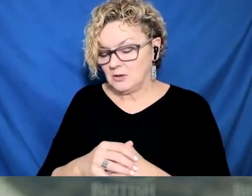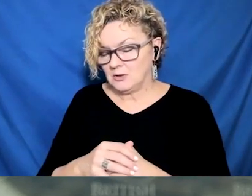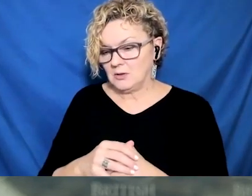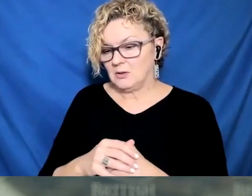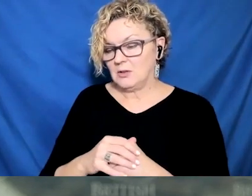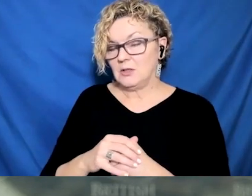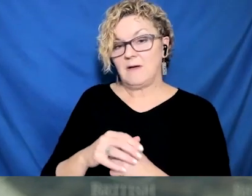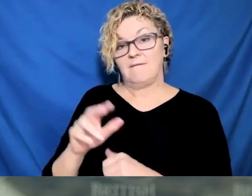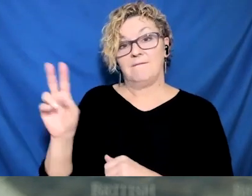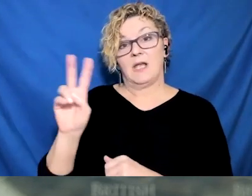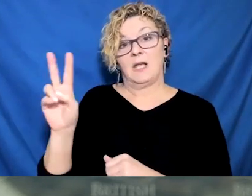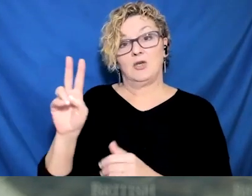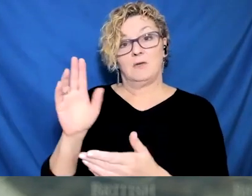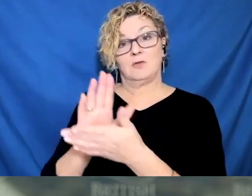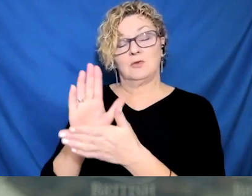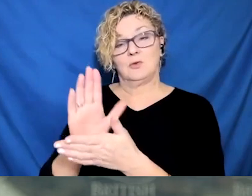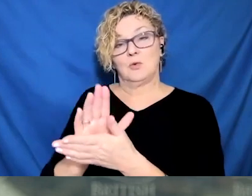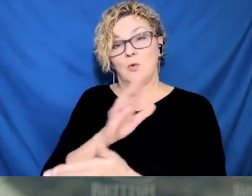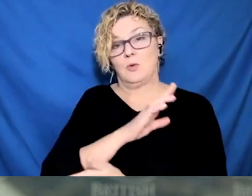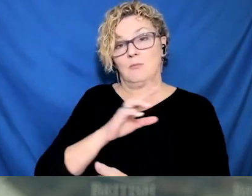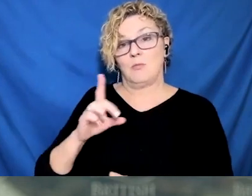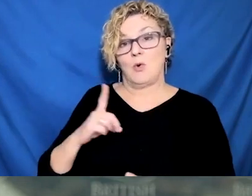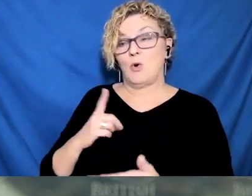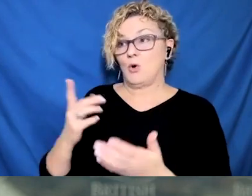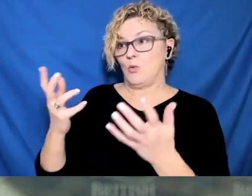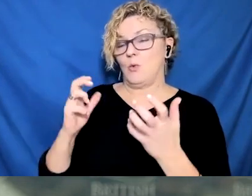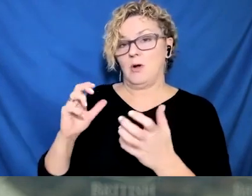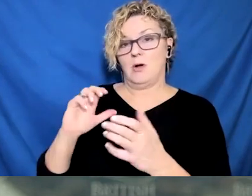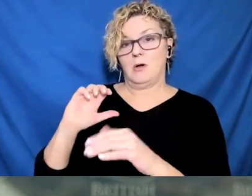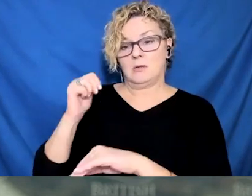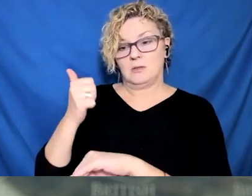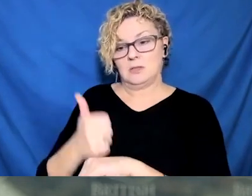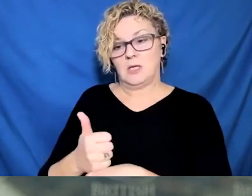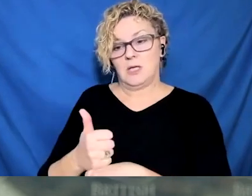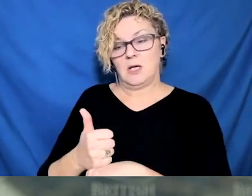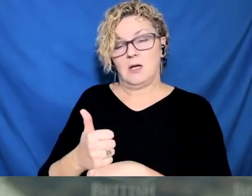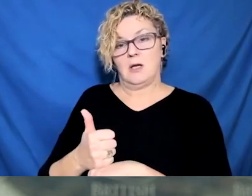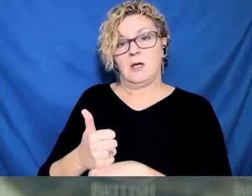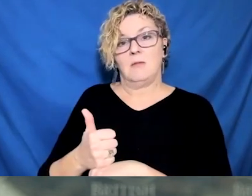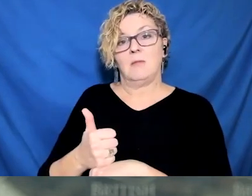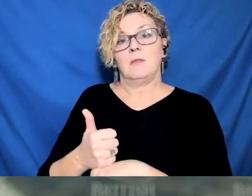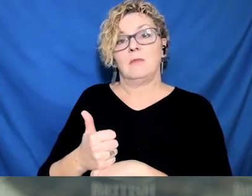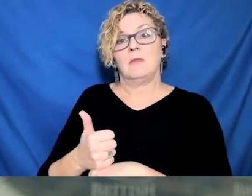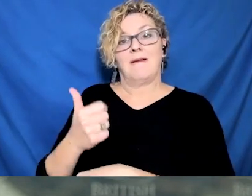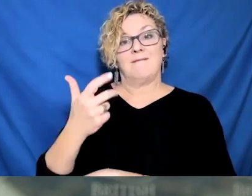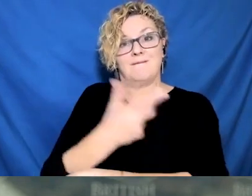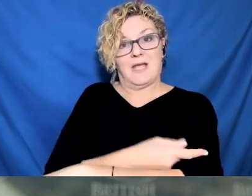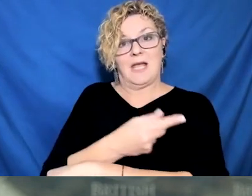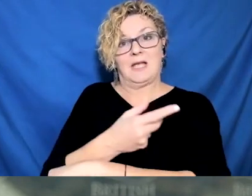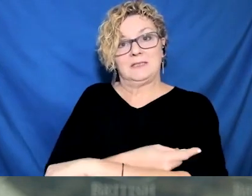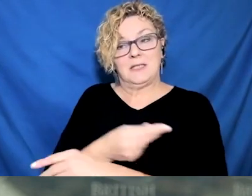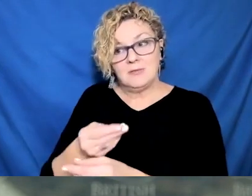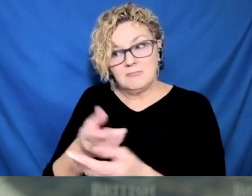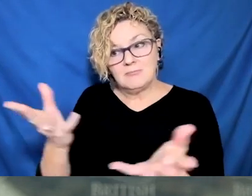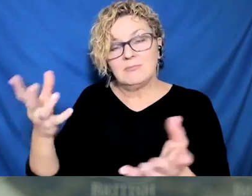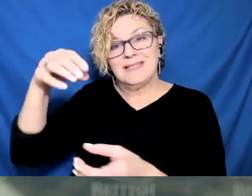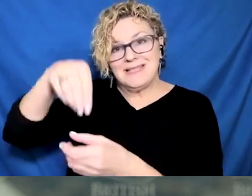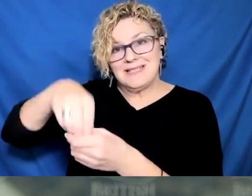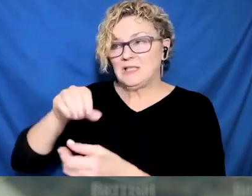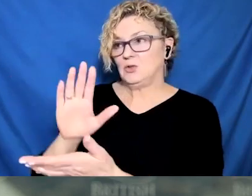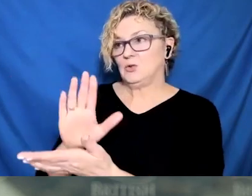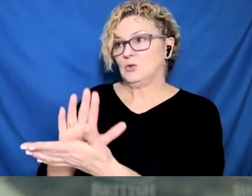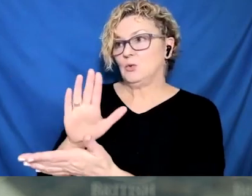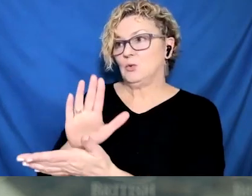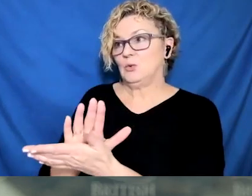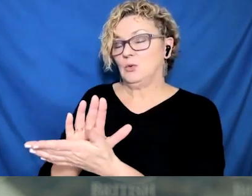that. I would just say the numbers are pretty straightforward, Bell. We're approaching 50% of